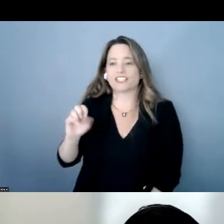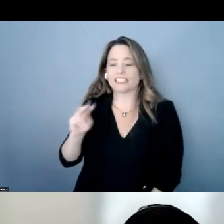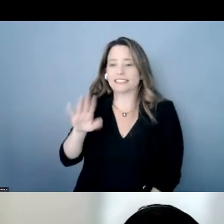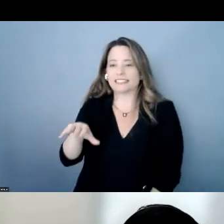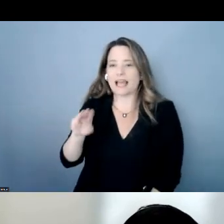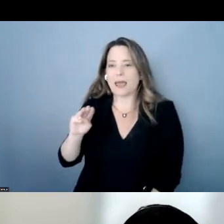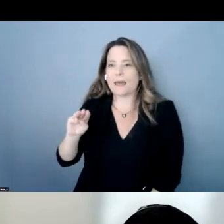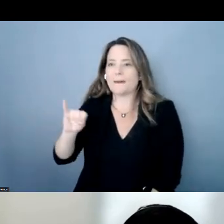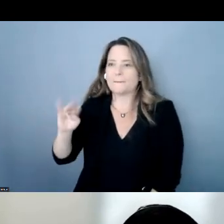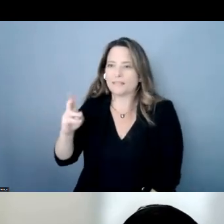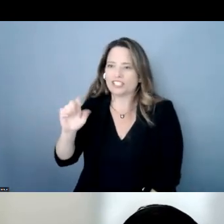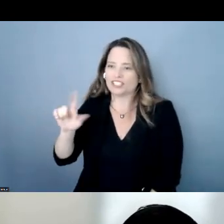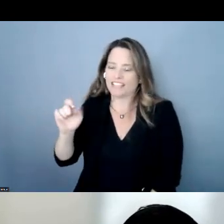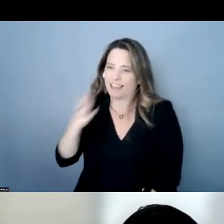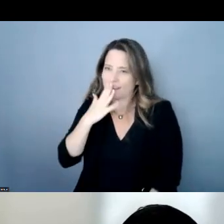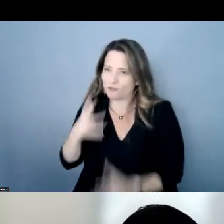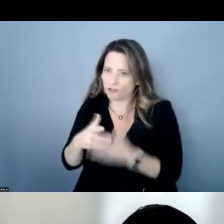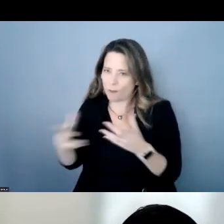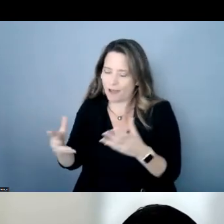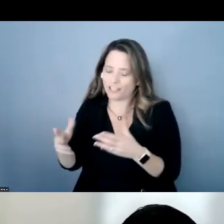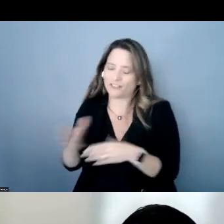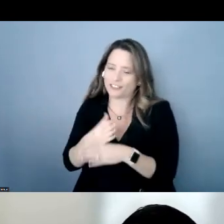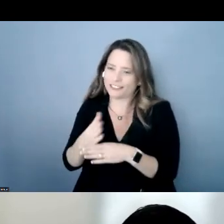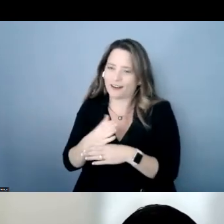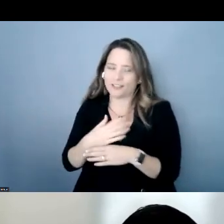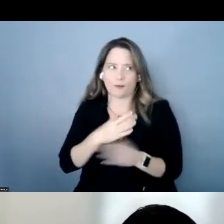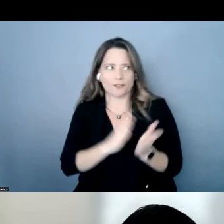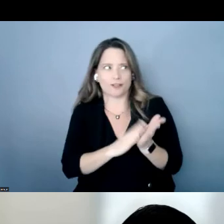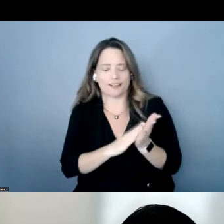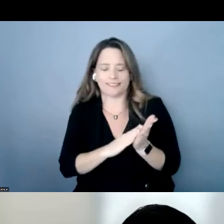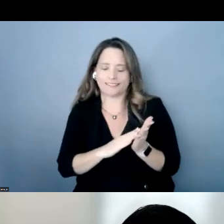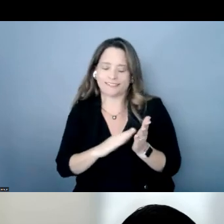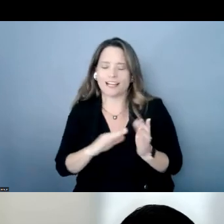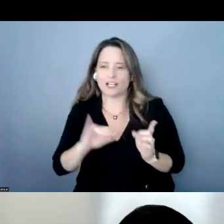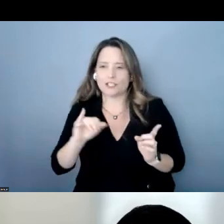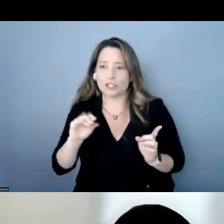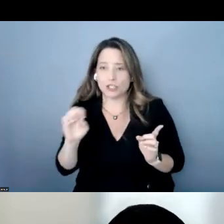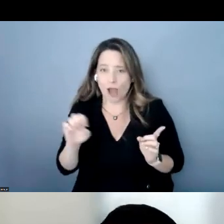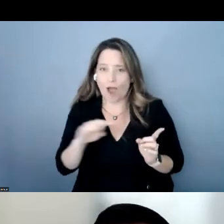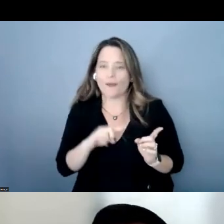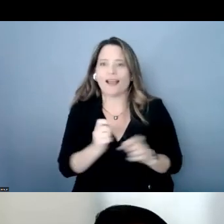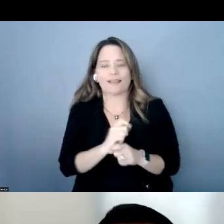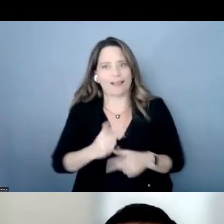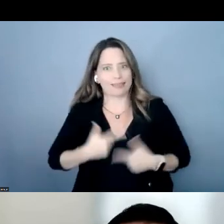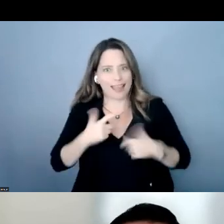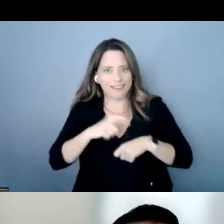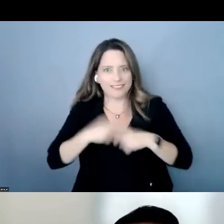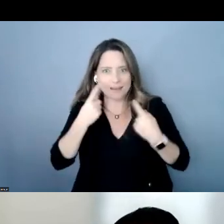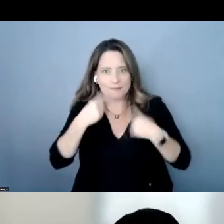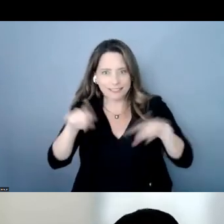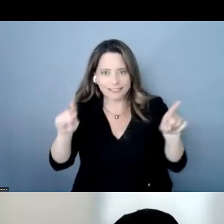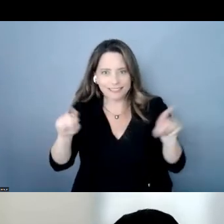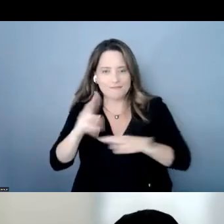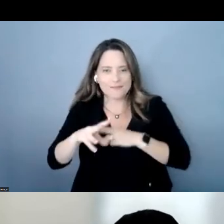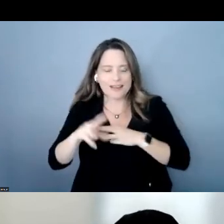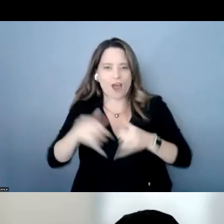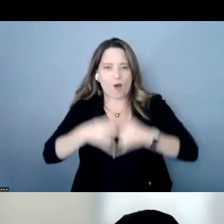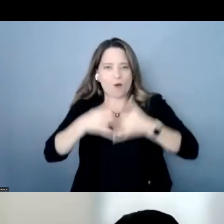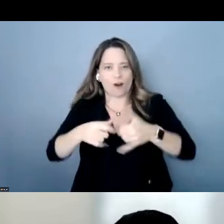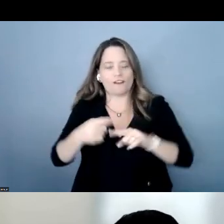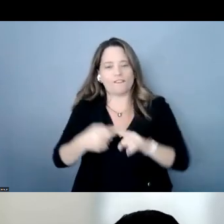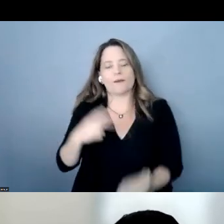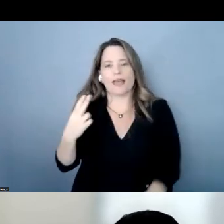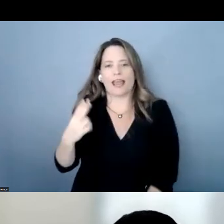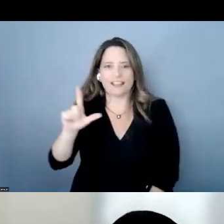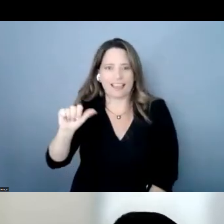because we should give a shout out to joe uh who received the lifetime achievement award from hlaa just